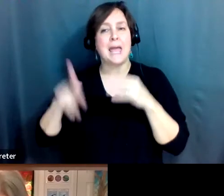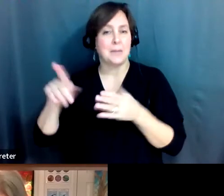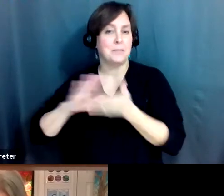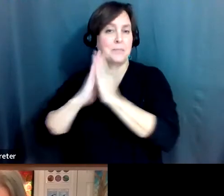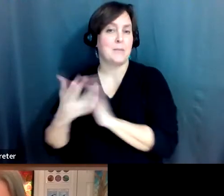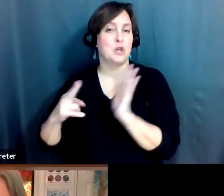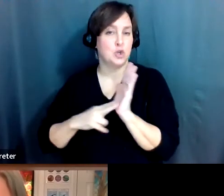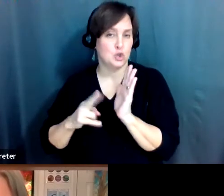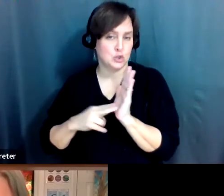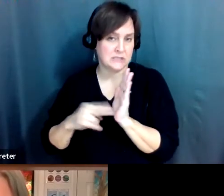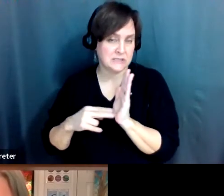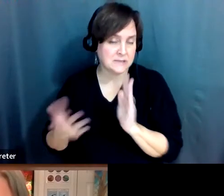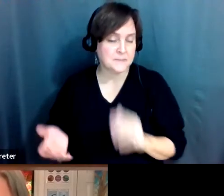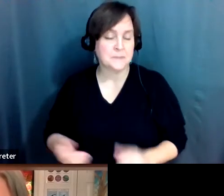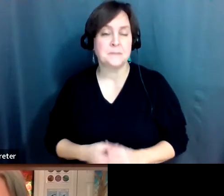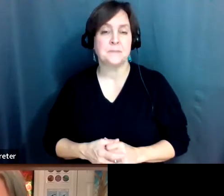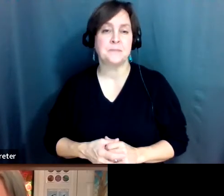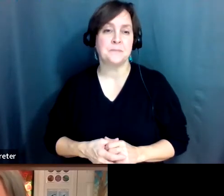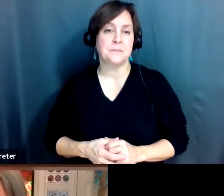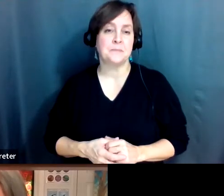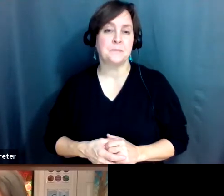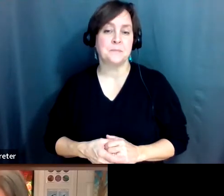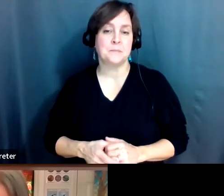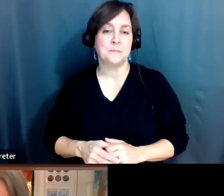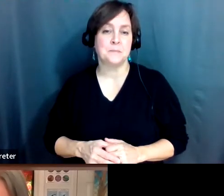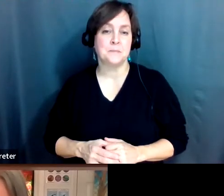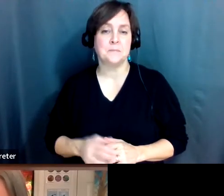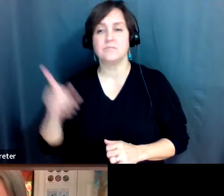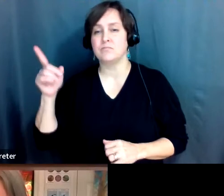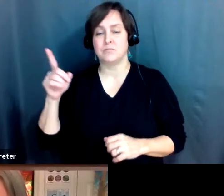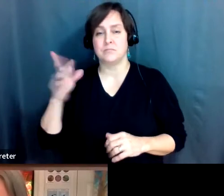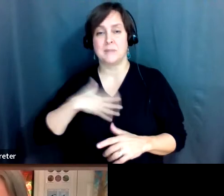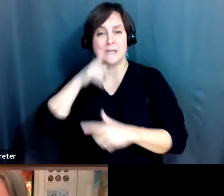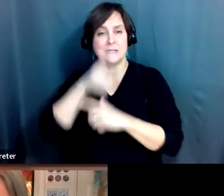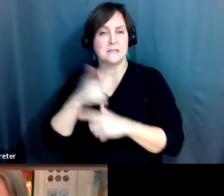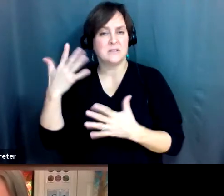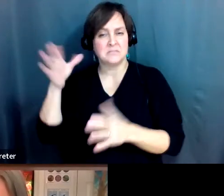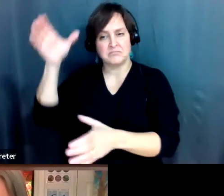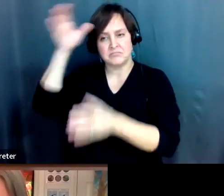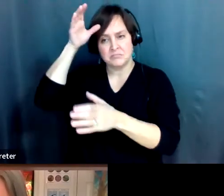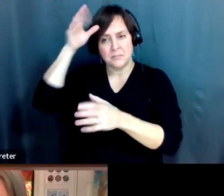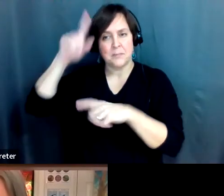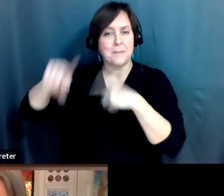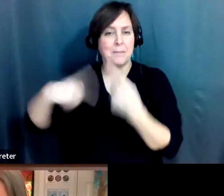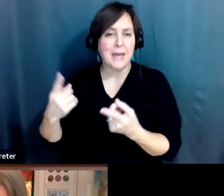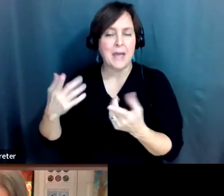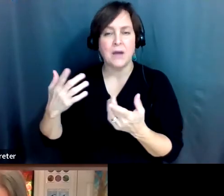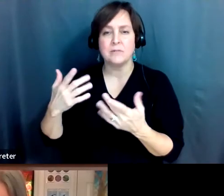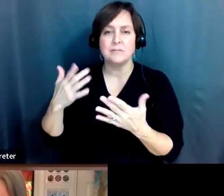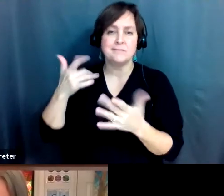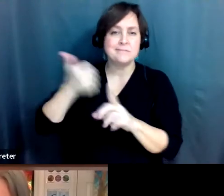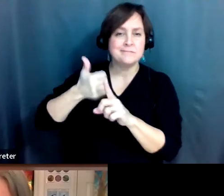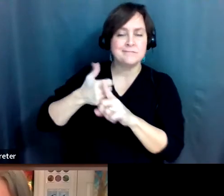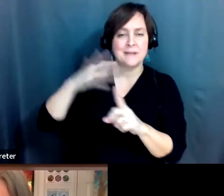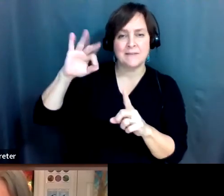And so she was very knowledgeable about the disease.